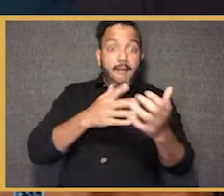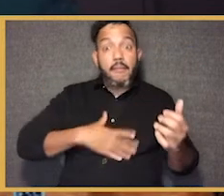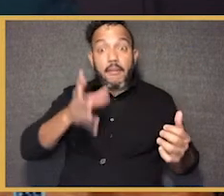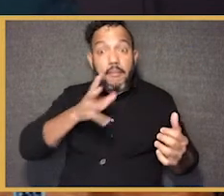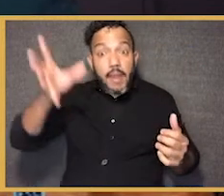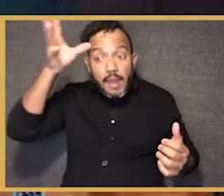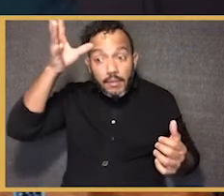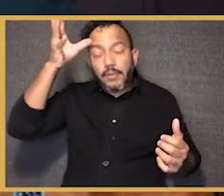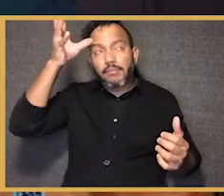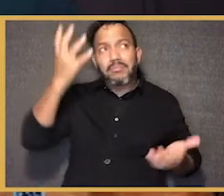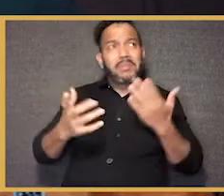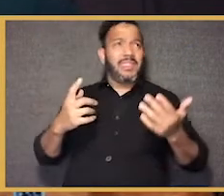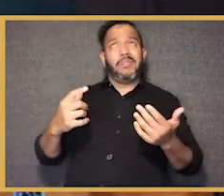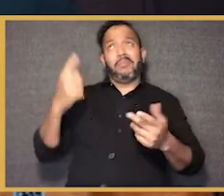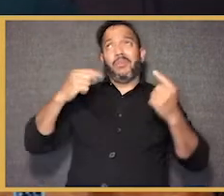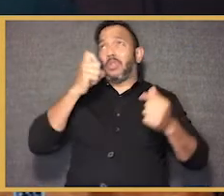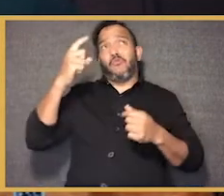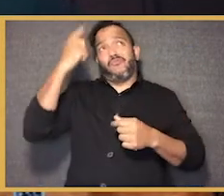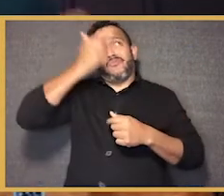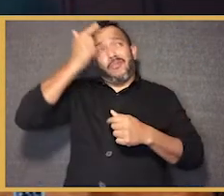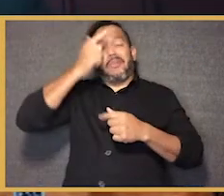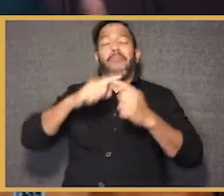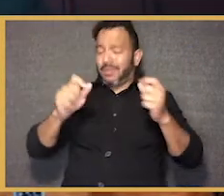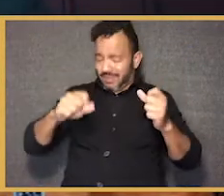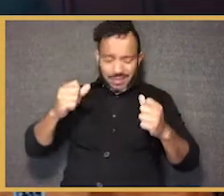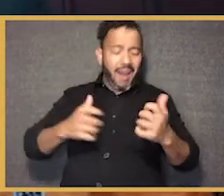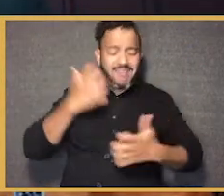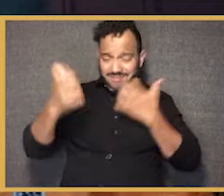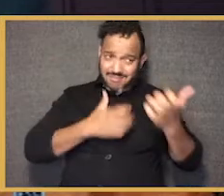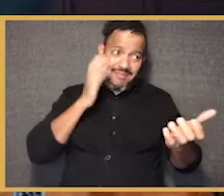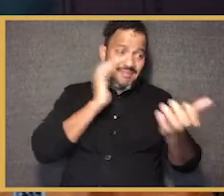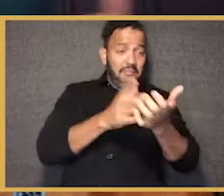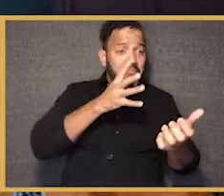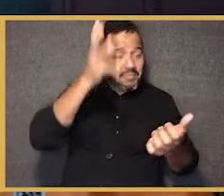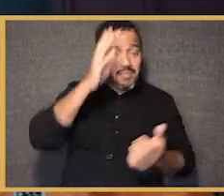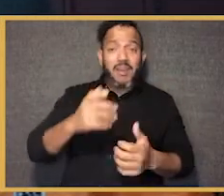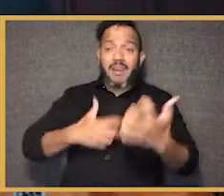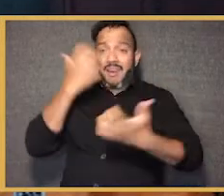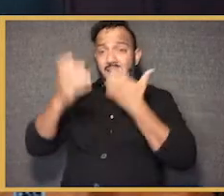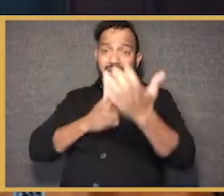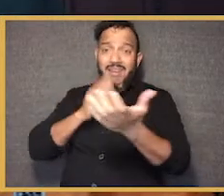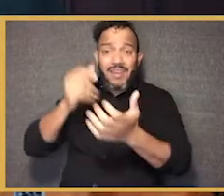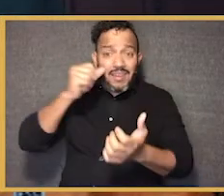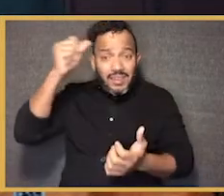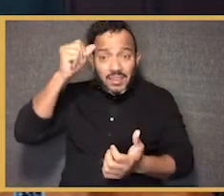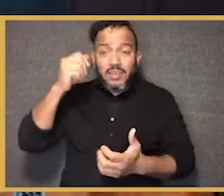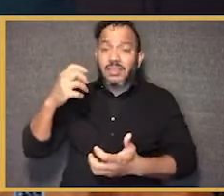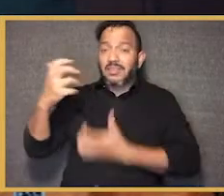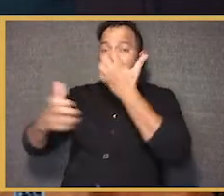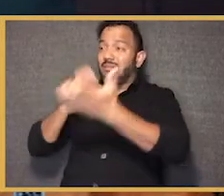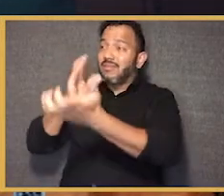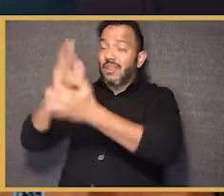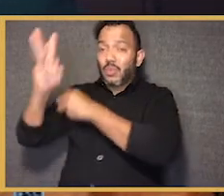student, angry at my parents, although that may be irrational. I was angry at adults, just angry at the world. I